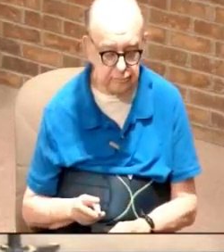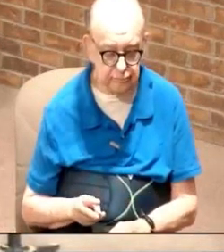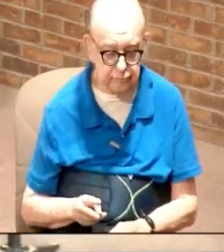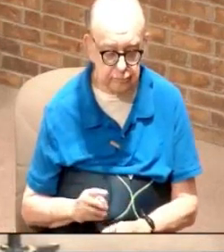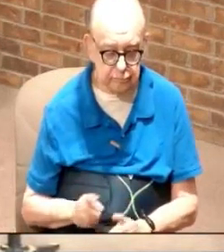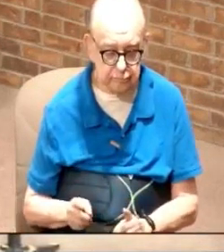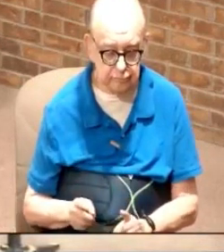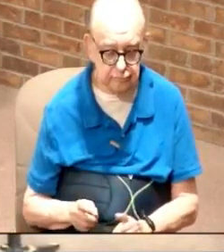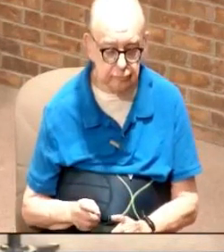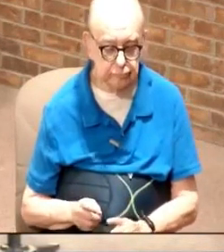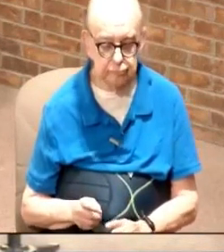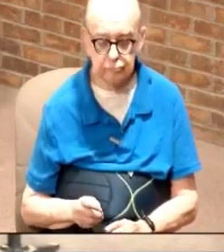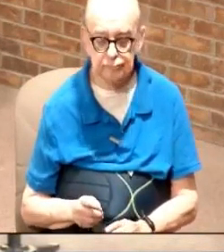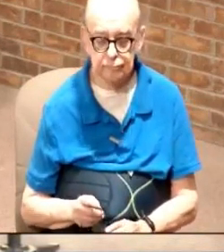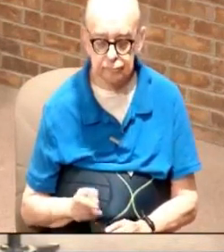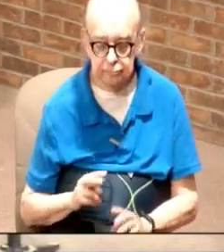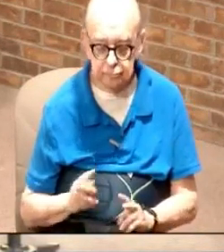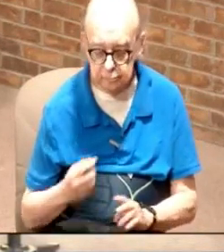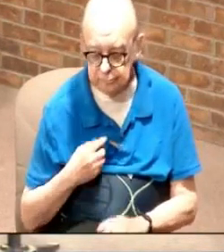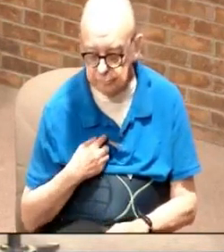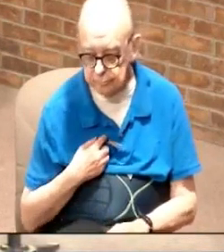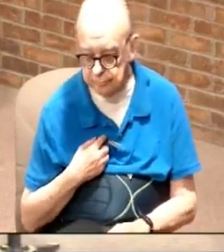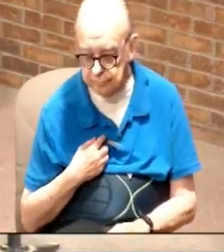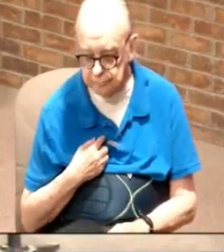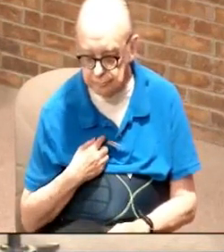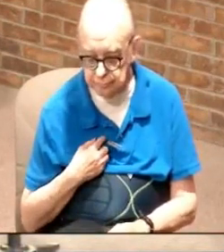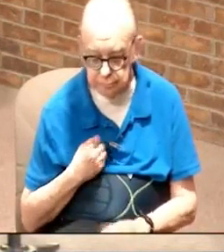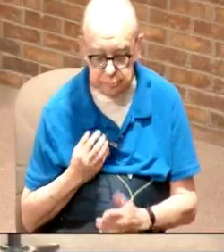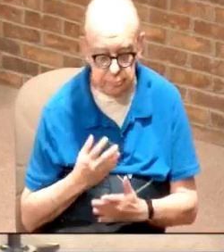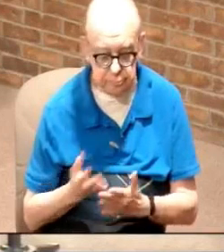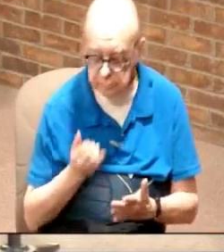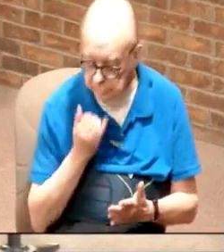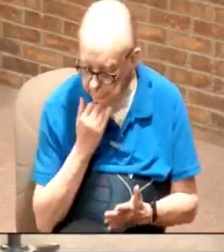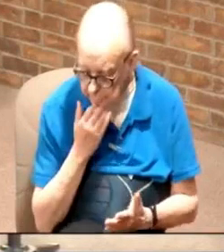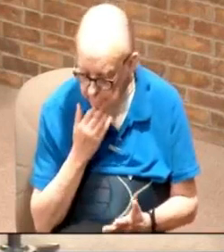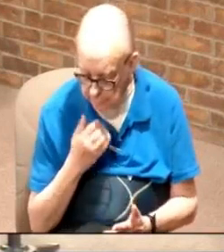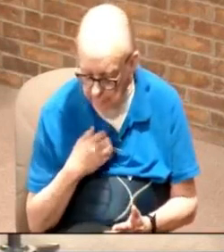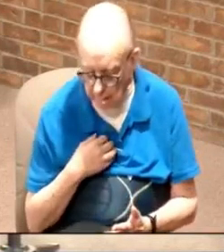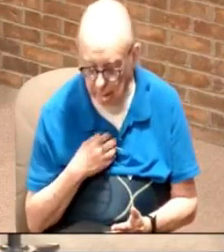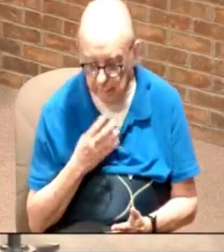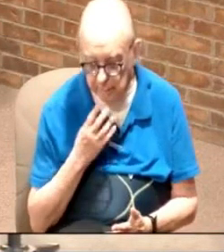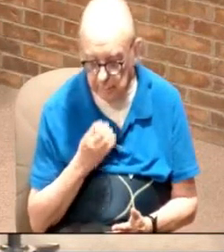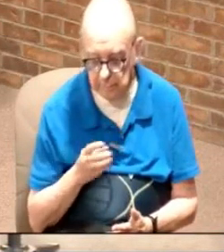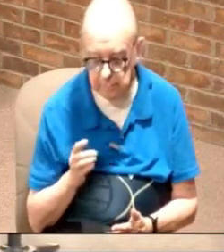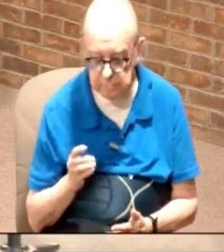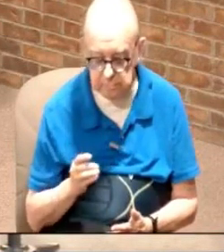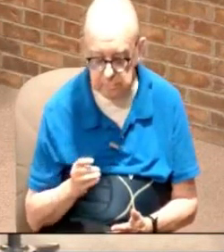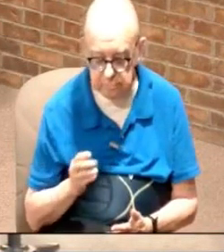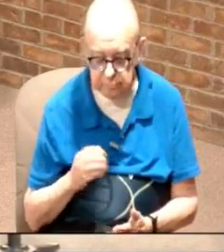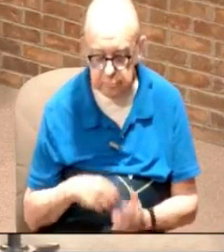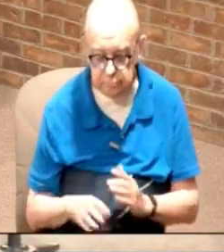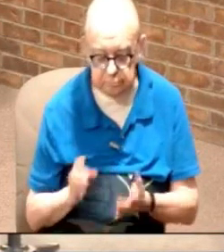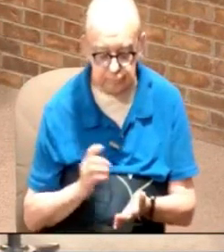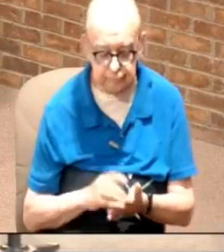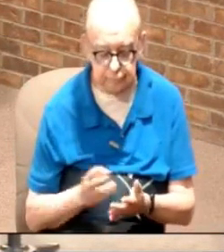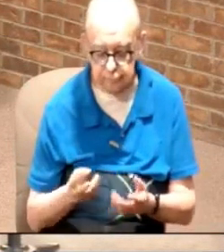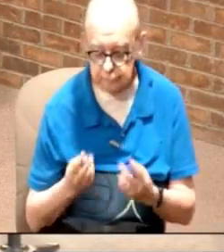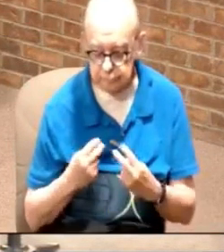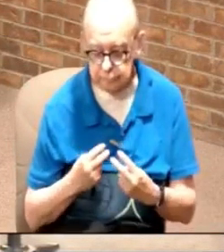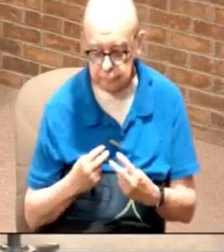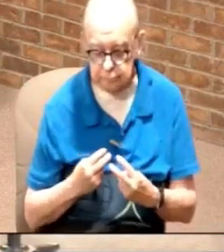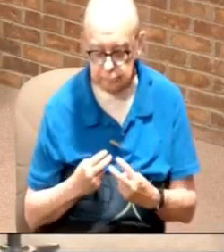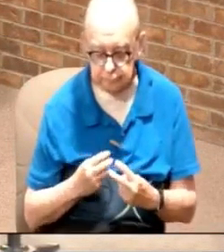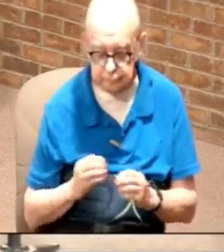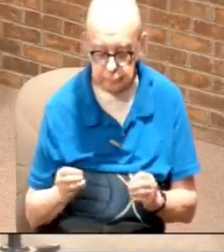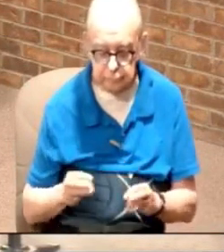said well yeah you know just look at me I said but there's something wrong I think I do and I go into the doctor and they look at me and they said